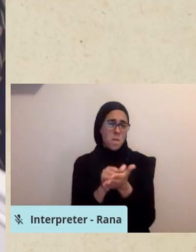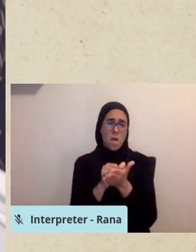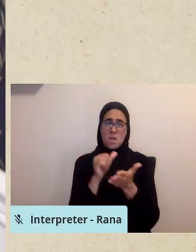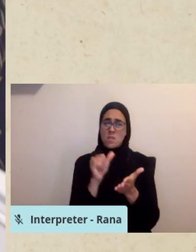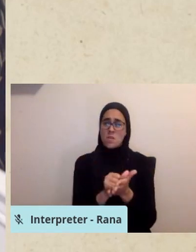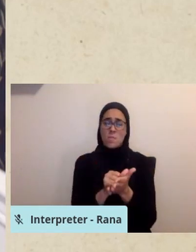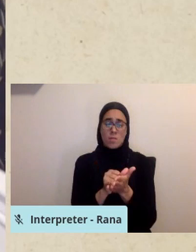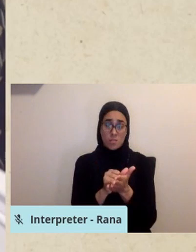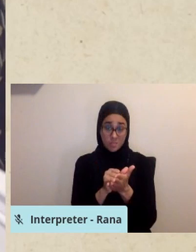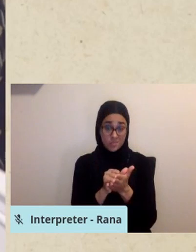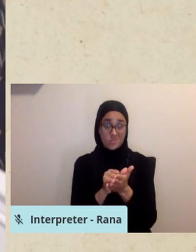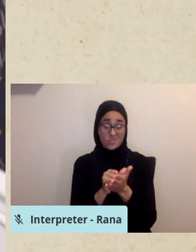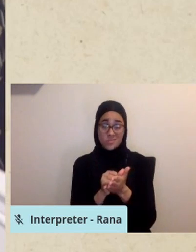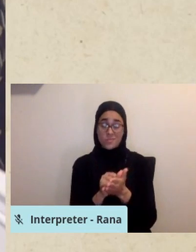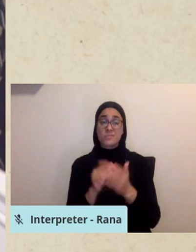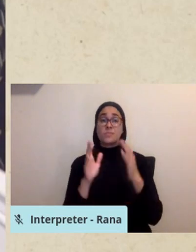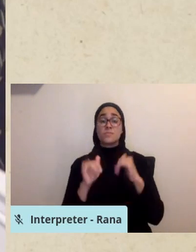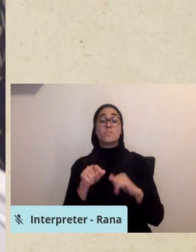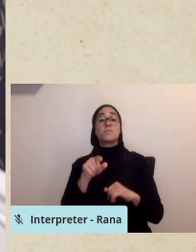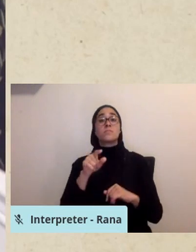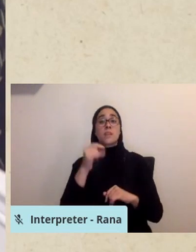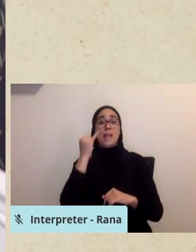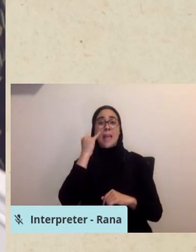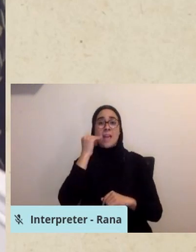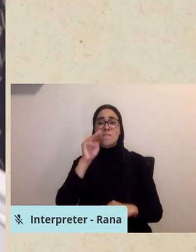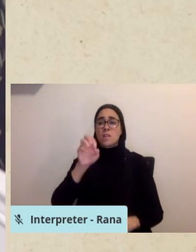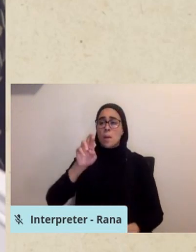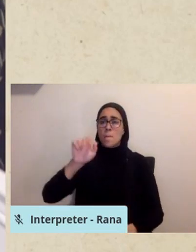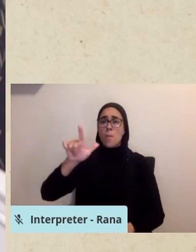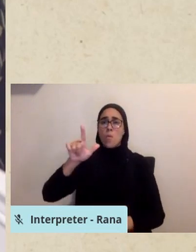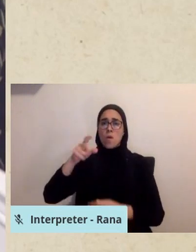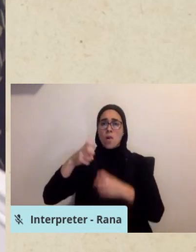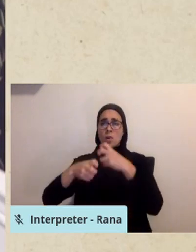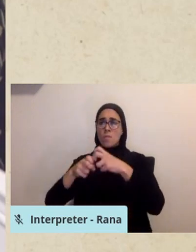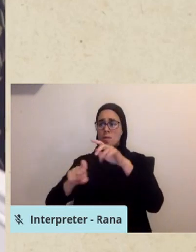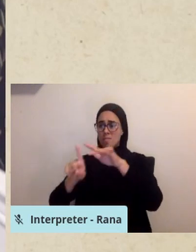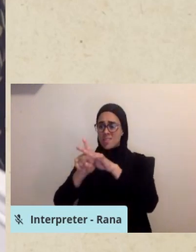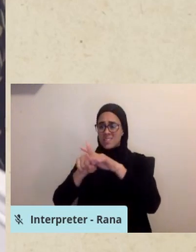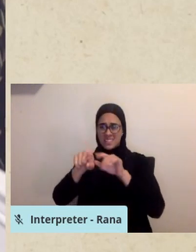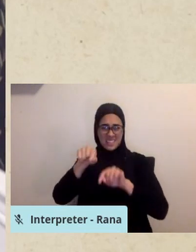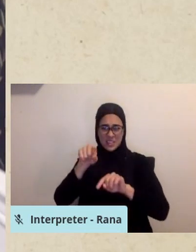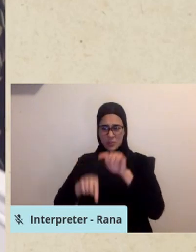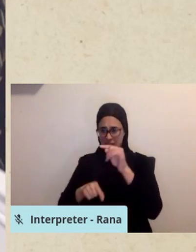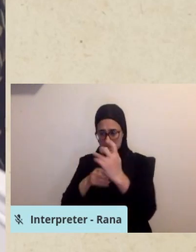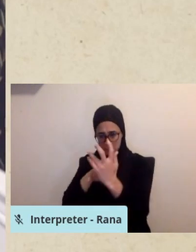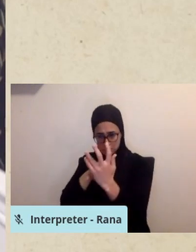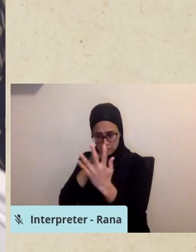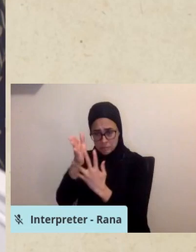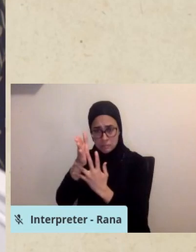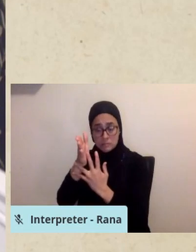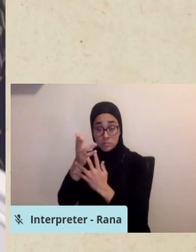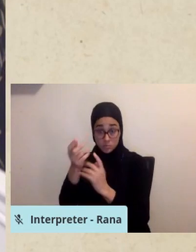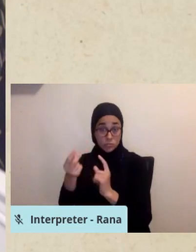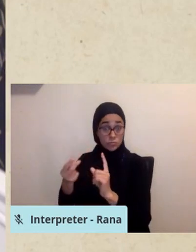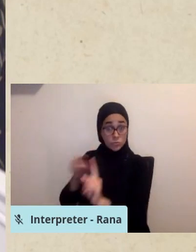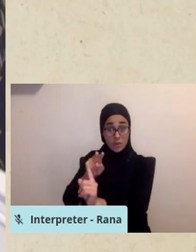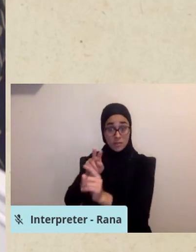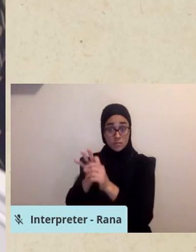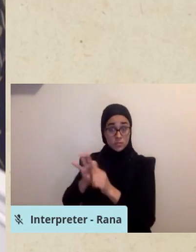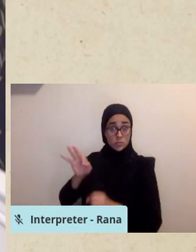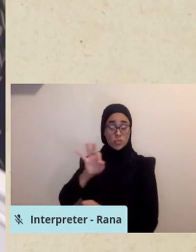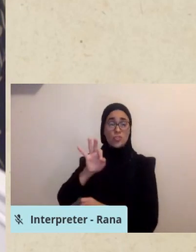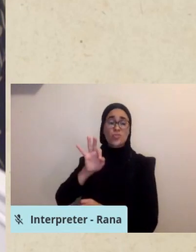Being unable to navigate a moral dilemma through a spiritual lens or value system creates trauma, and an